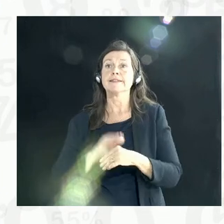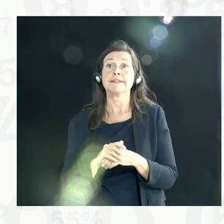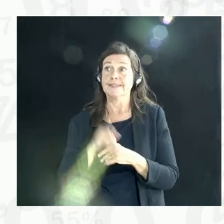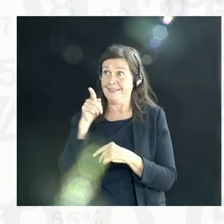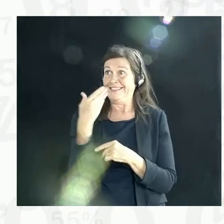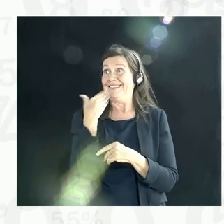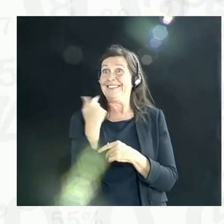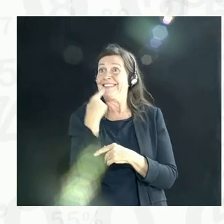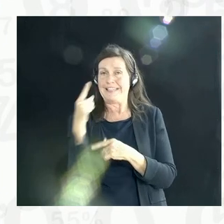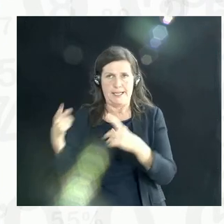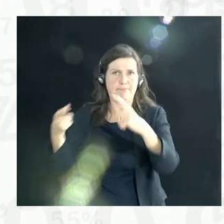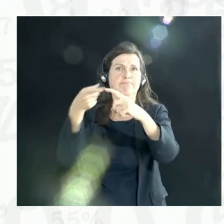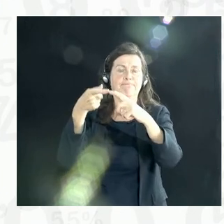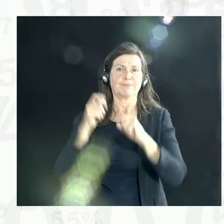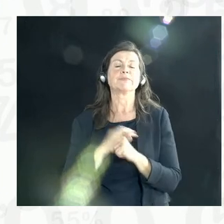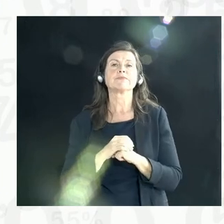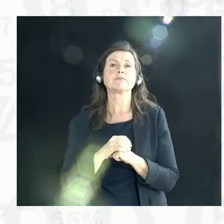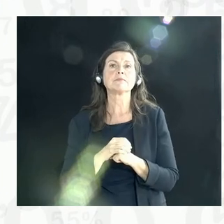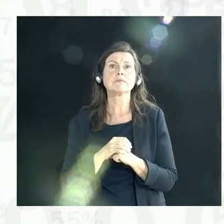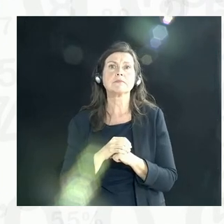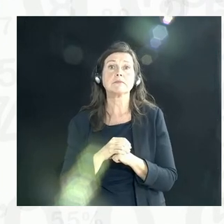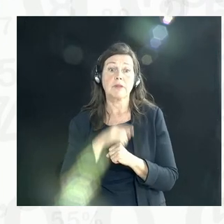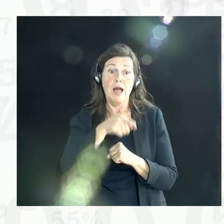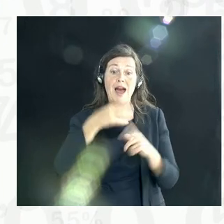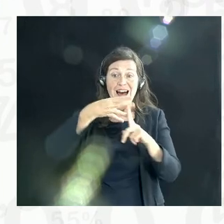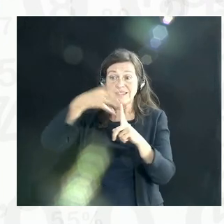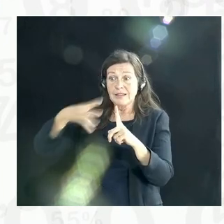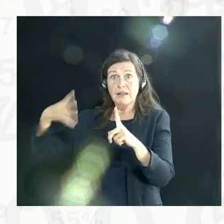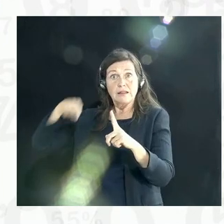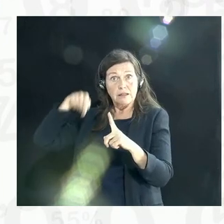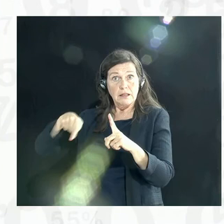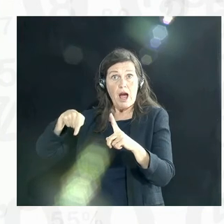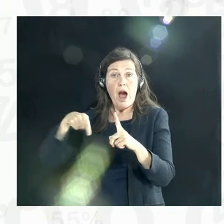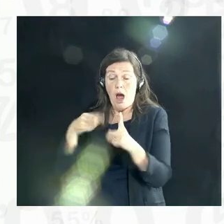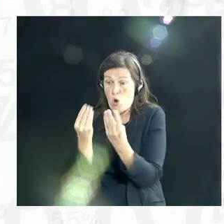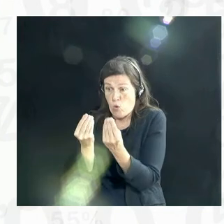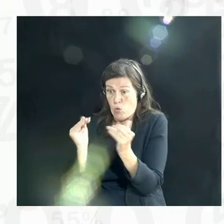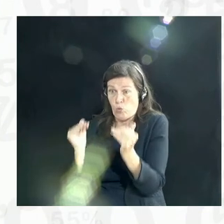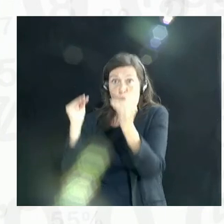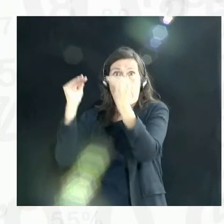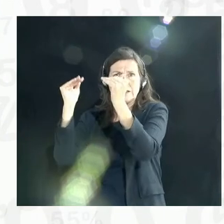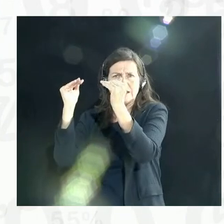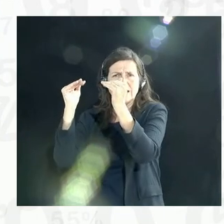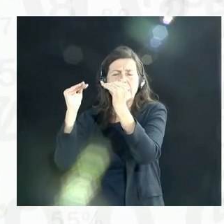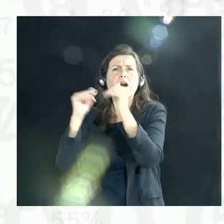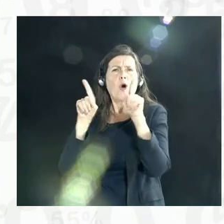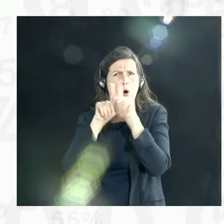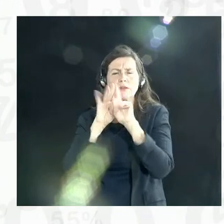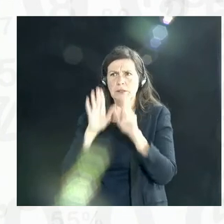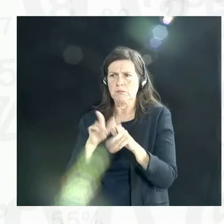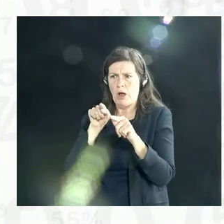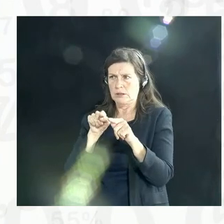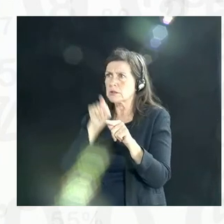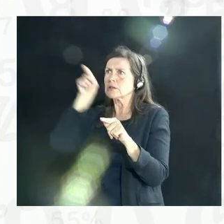said, Pam. Is it only the quality of the data that we need to trust or is it the data custodians and